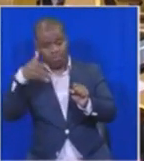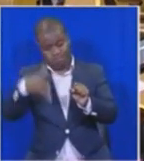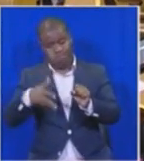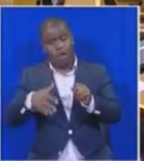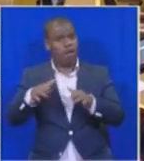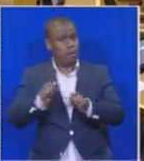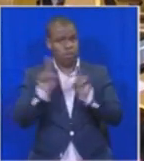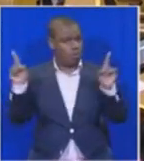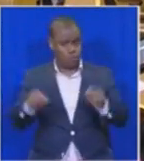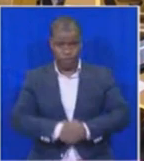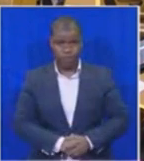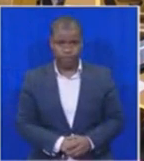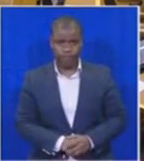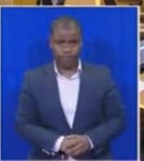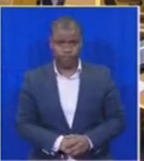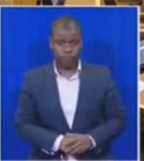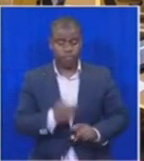Thank you, honorable minister.